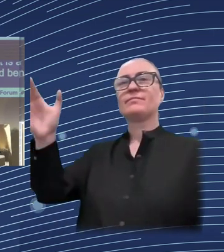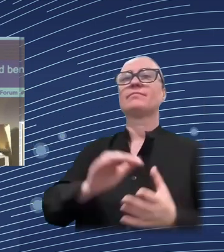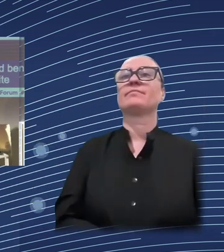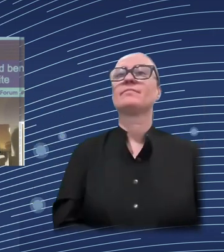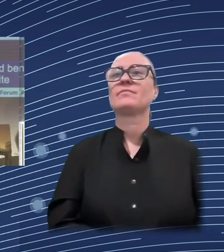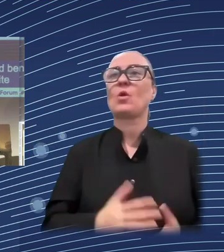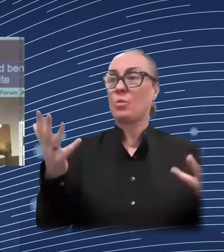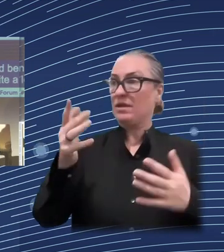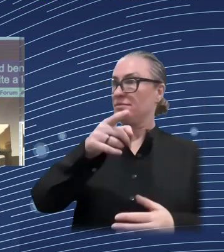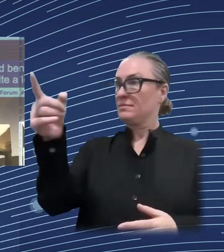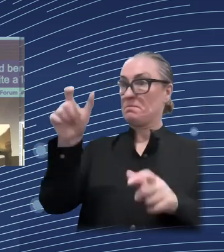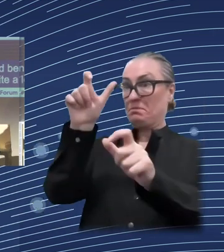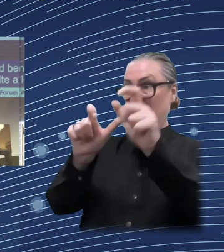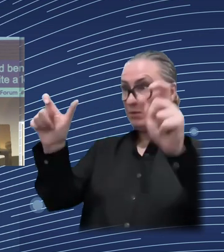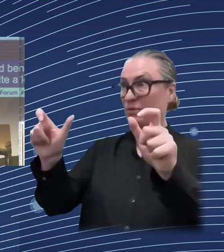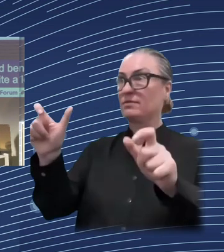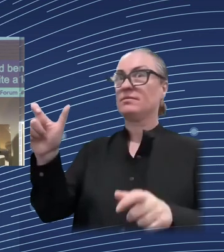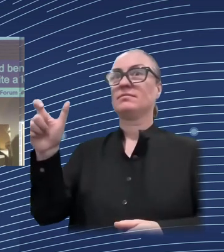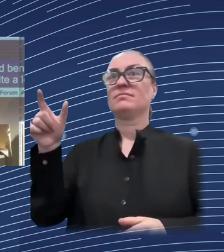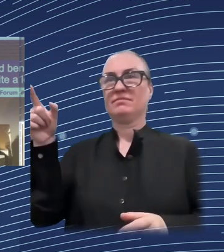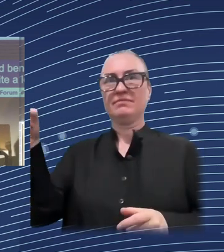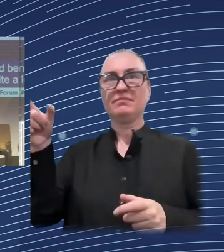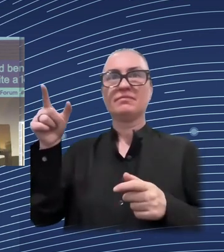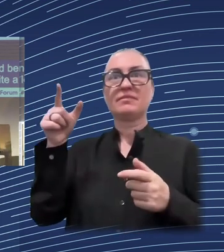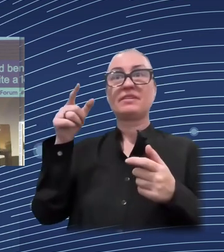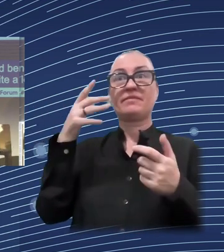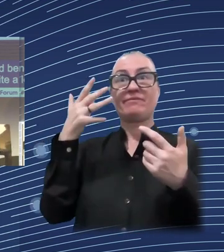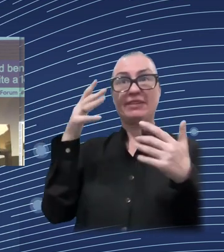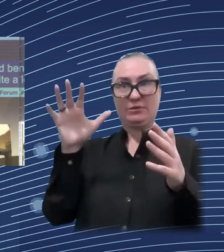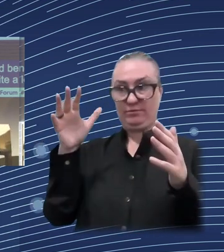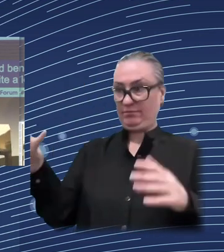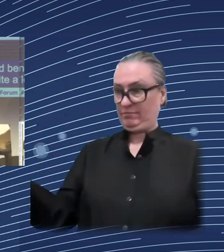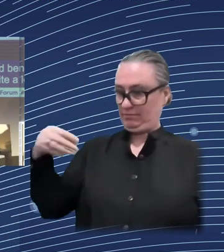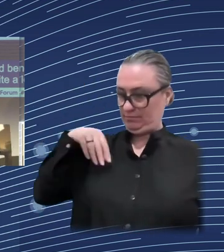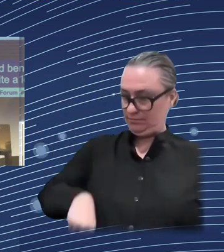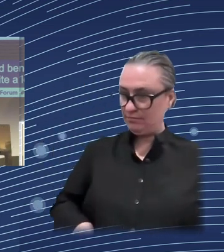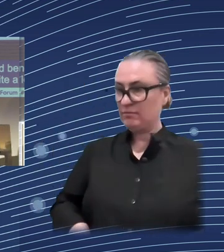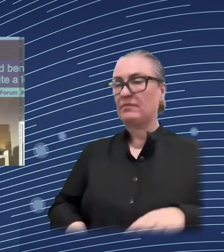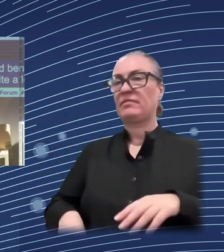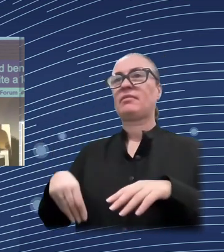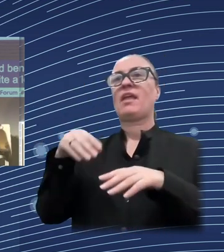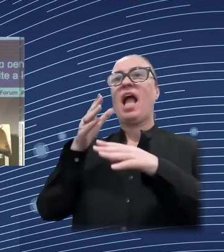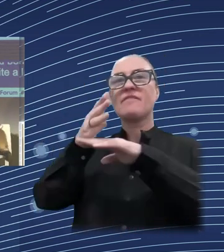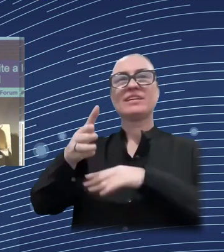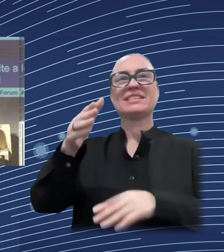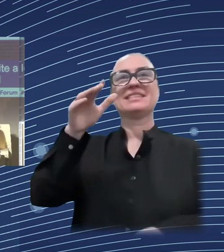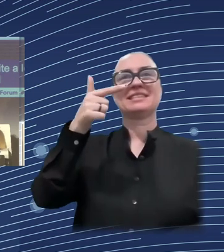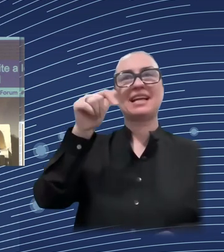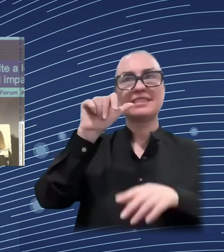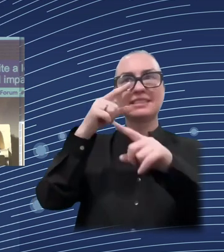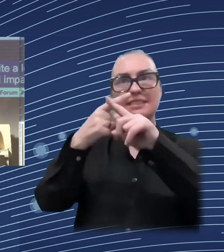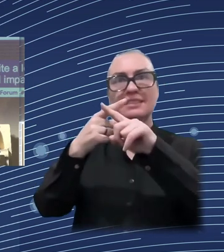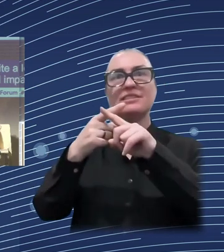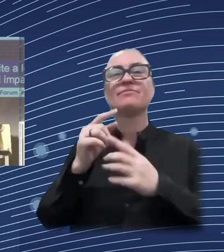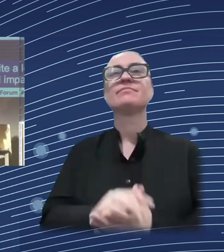should provide some guarantees, at least some guarantees in terms of the potential impact of digitalization, for